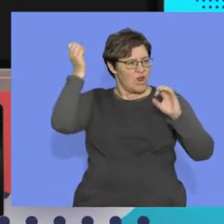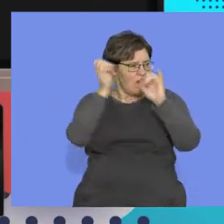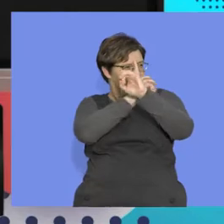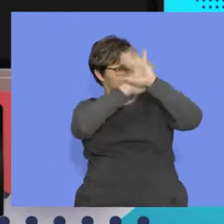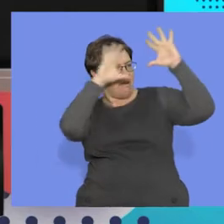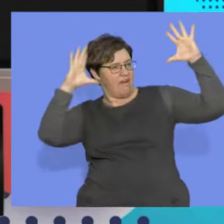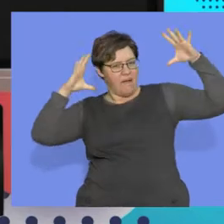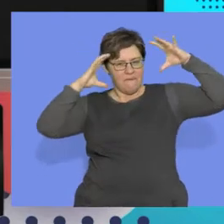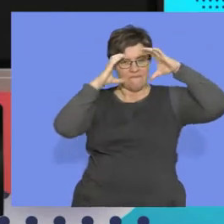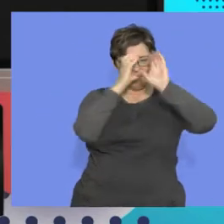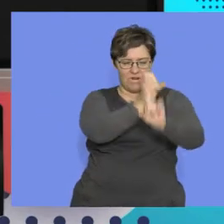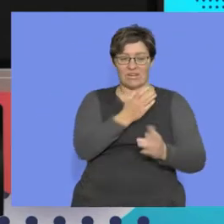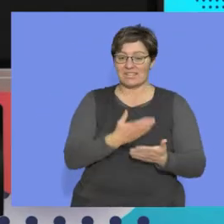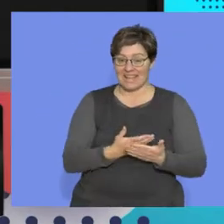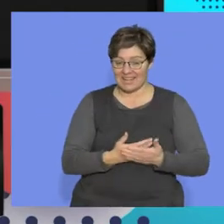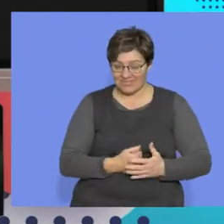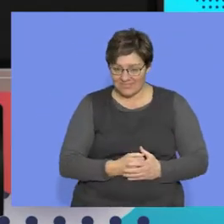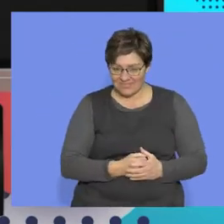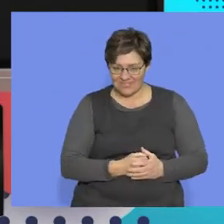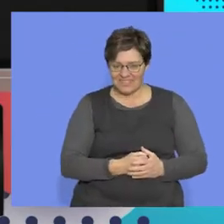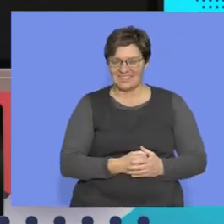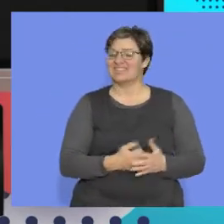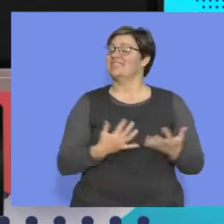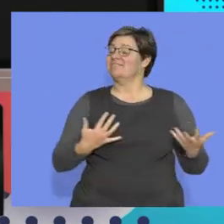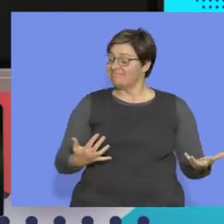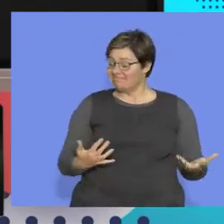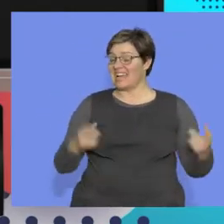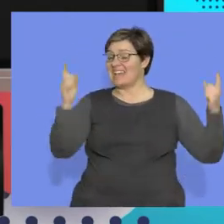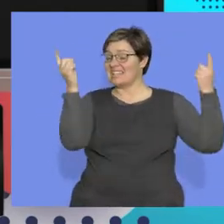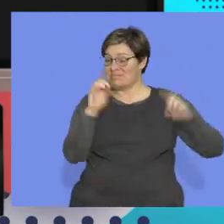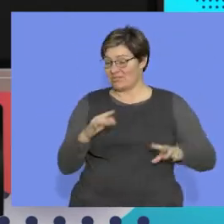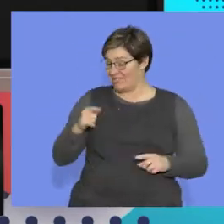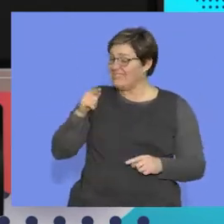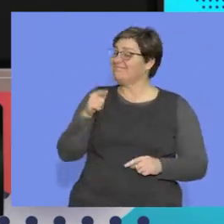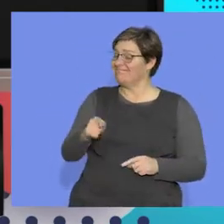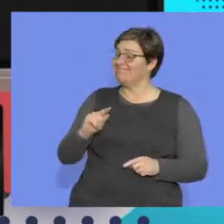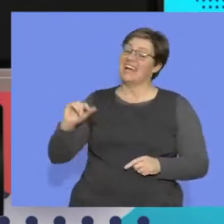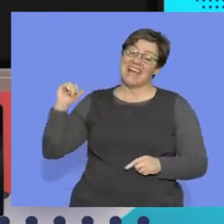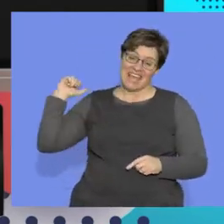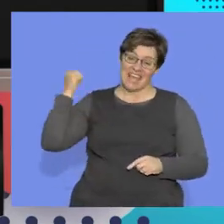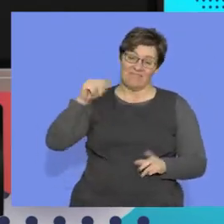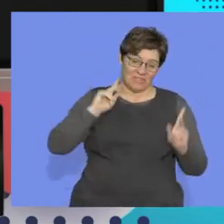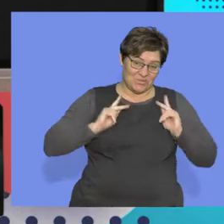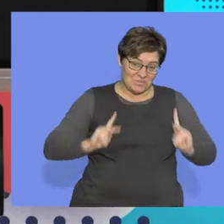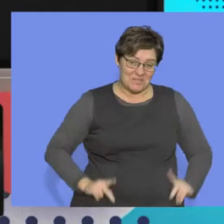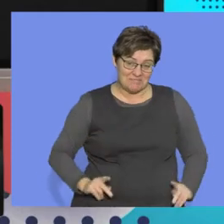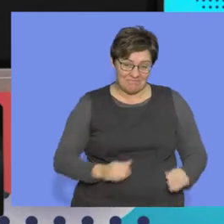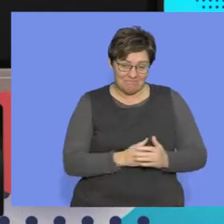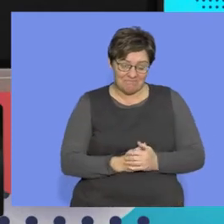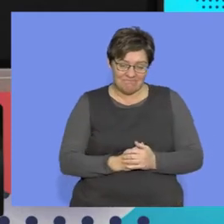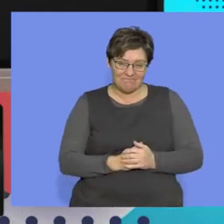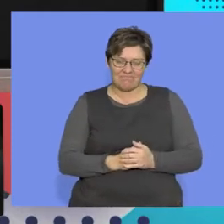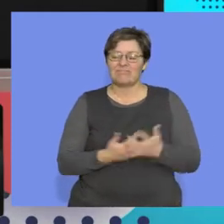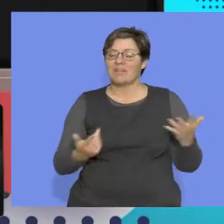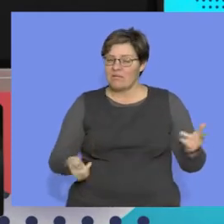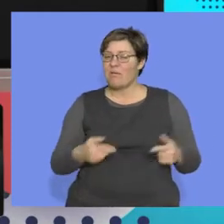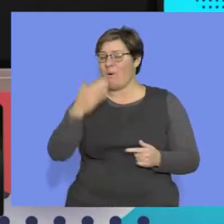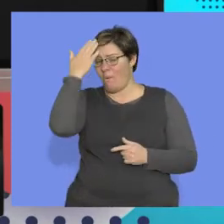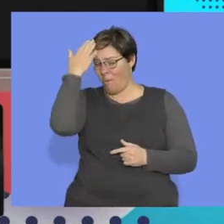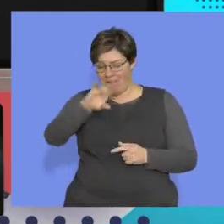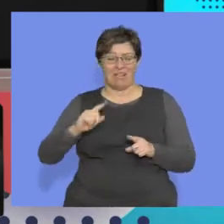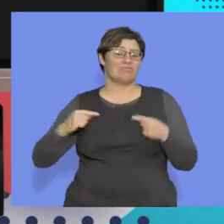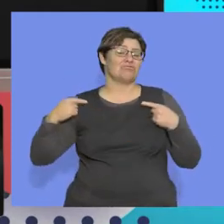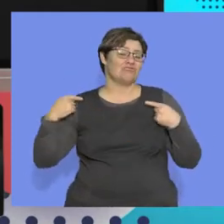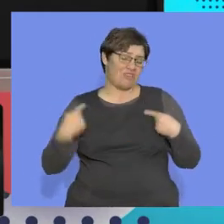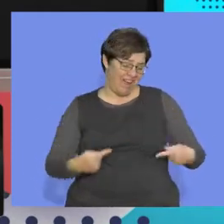get the blood flowing, makes our brains so much clearer, especially for the section when it comes to human evolution. As I said, I know we all